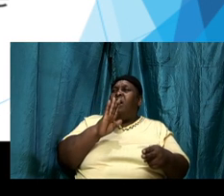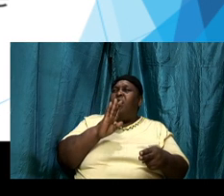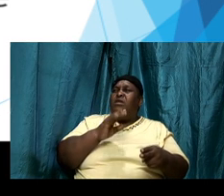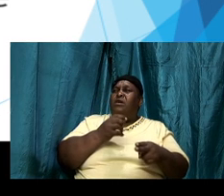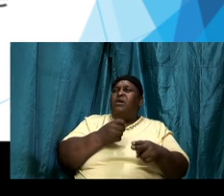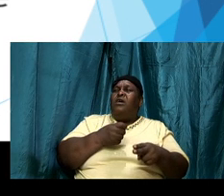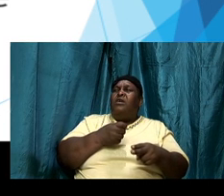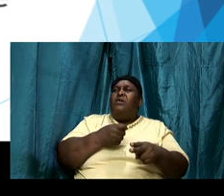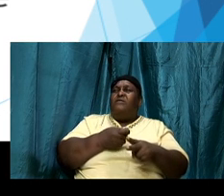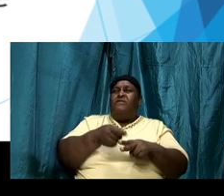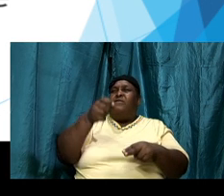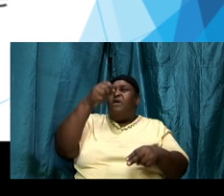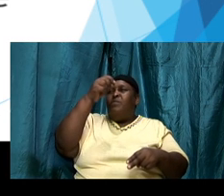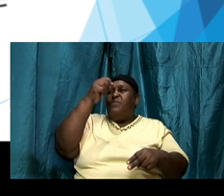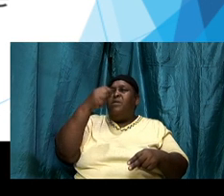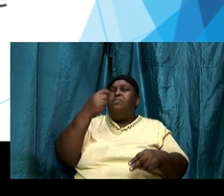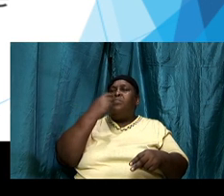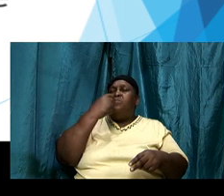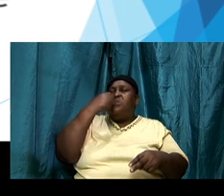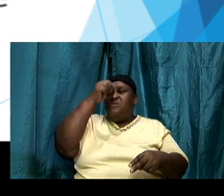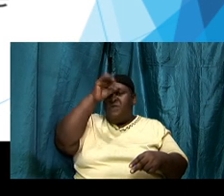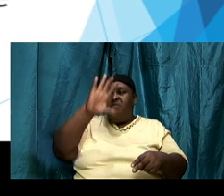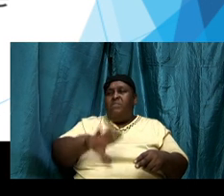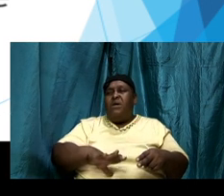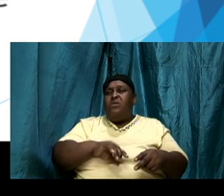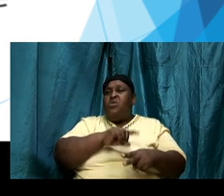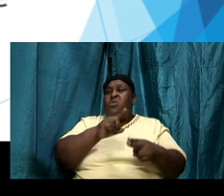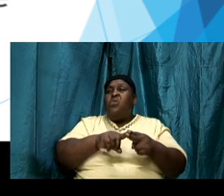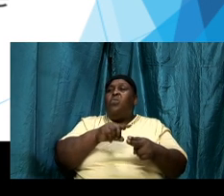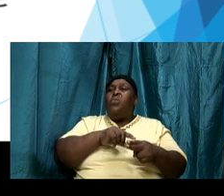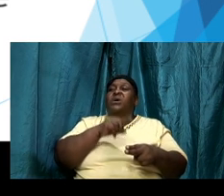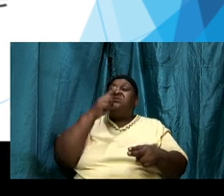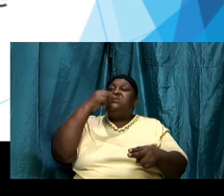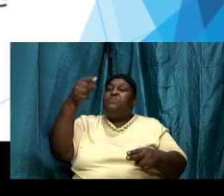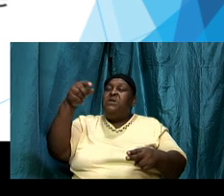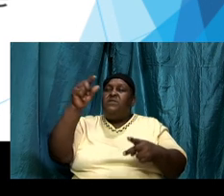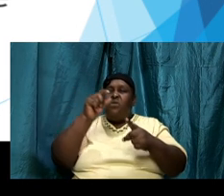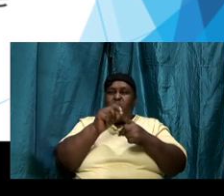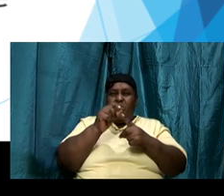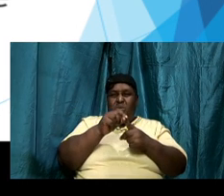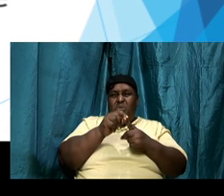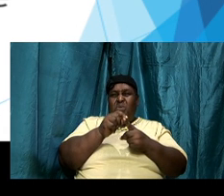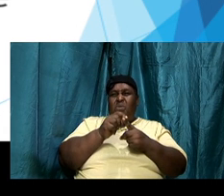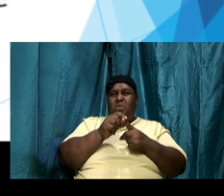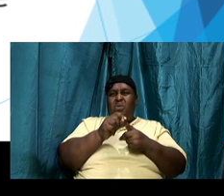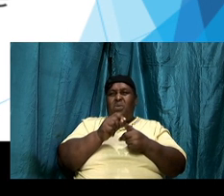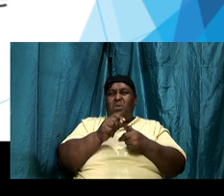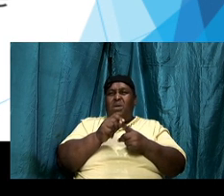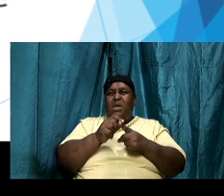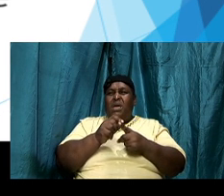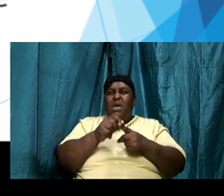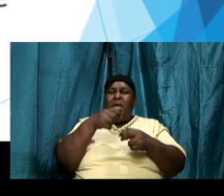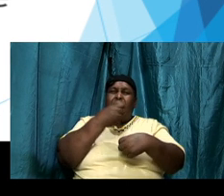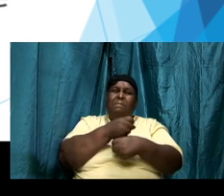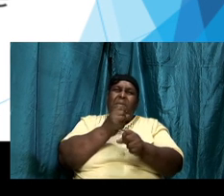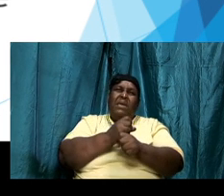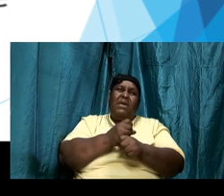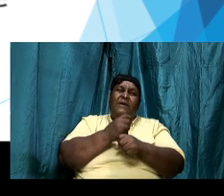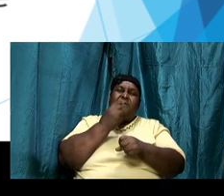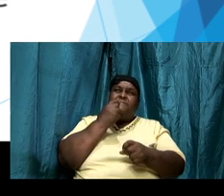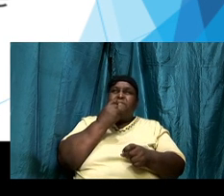when we use the word it caused significant serious damage